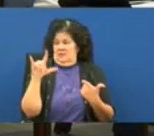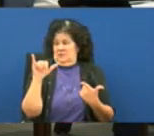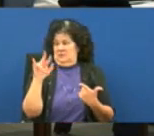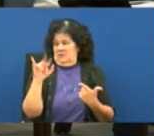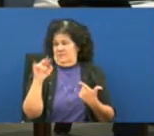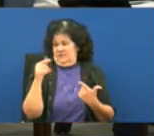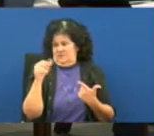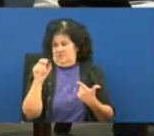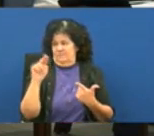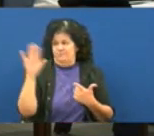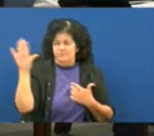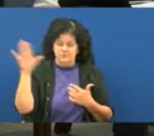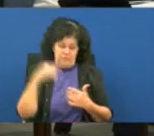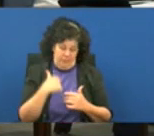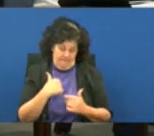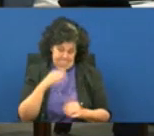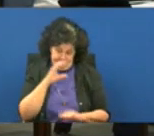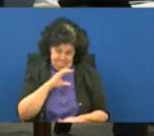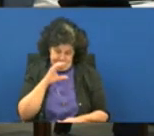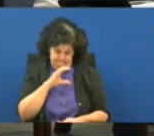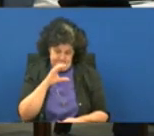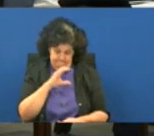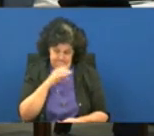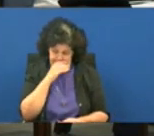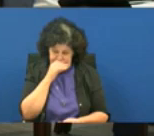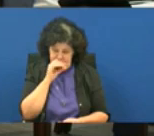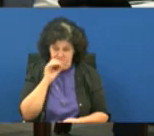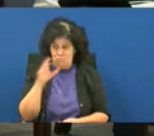i have that number west baton rouge